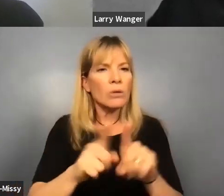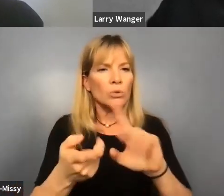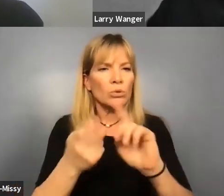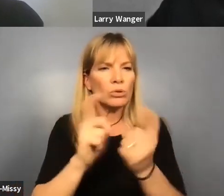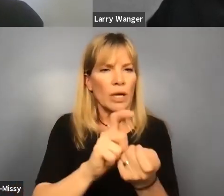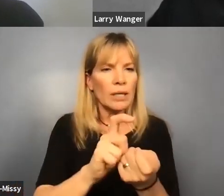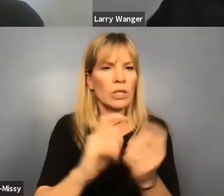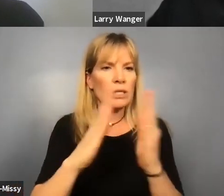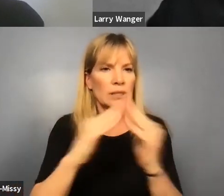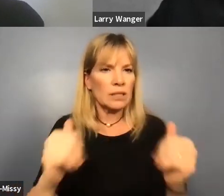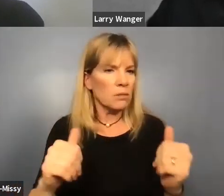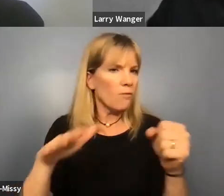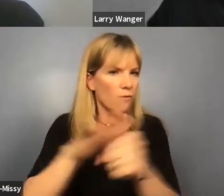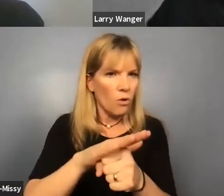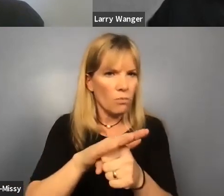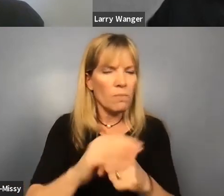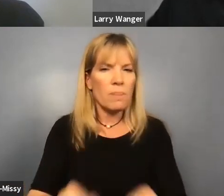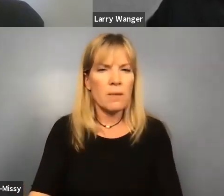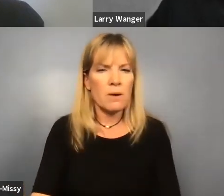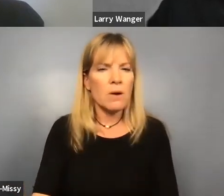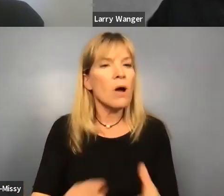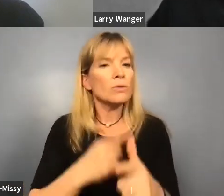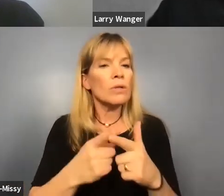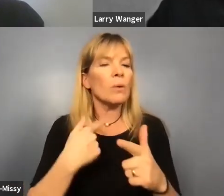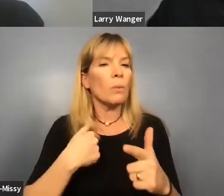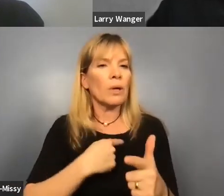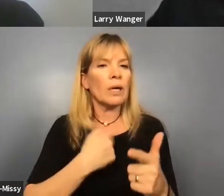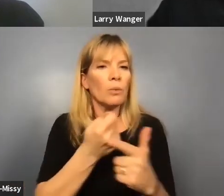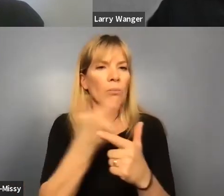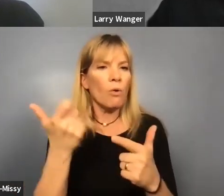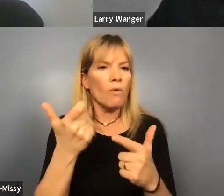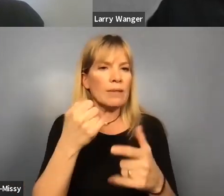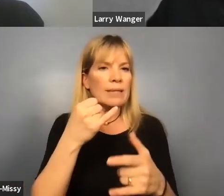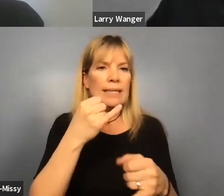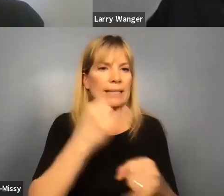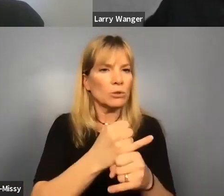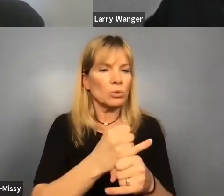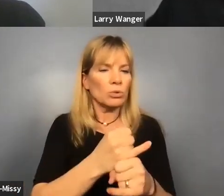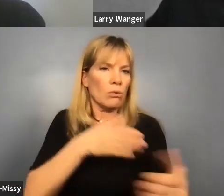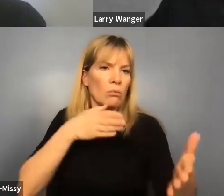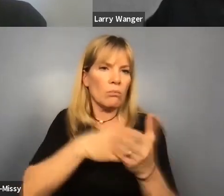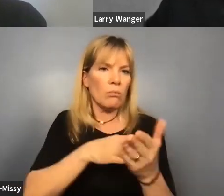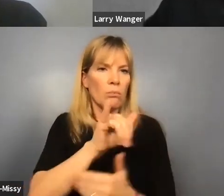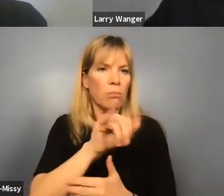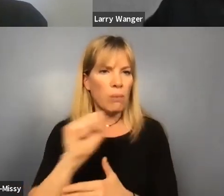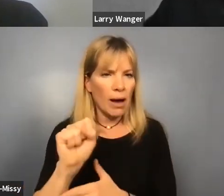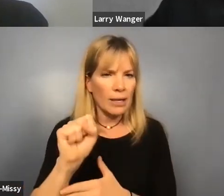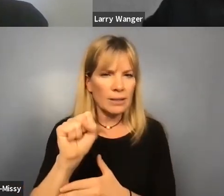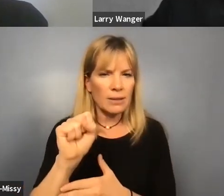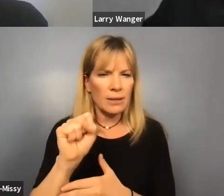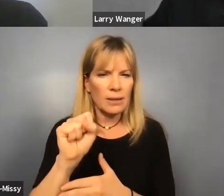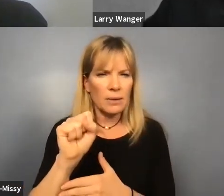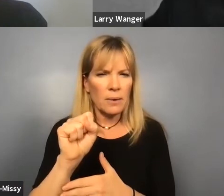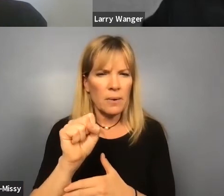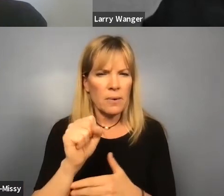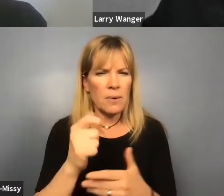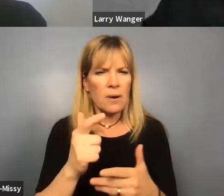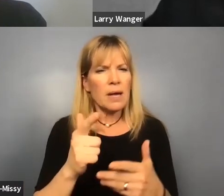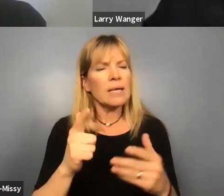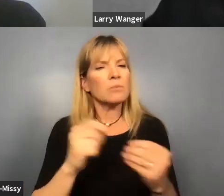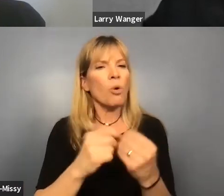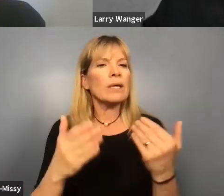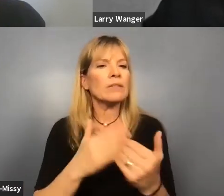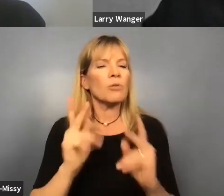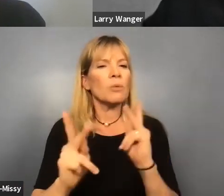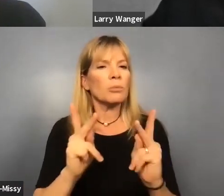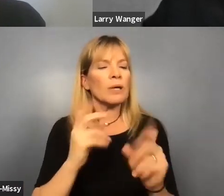the system entirely so that we remove the institutional bias that, you know, that it's easier for folks to get the